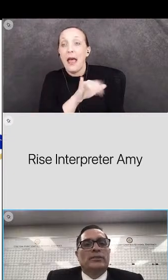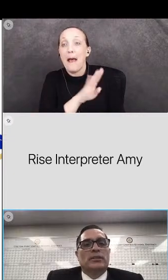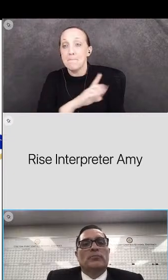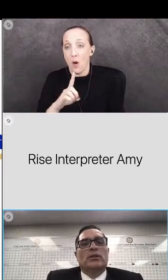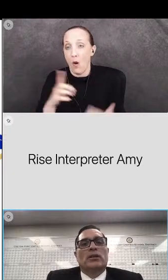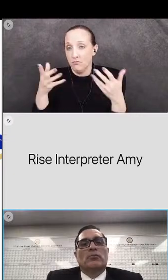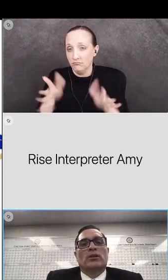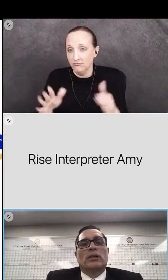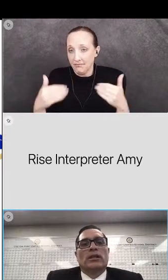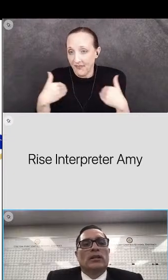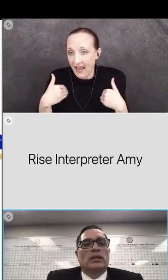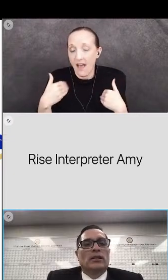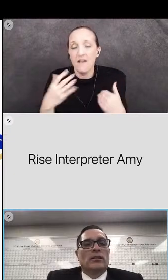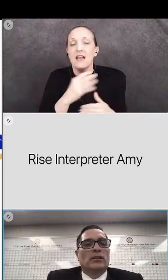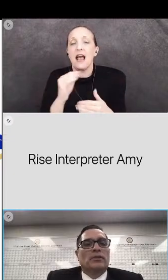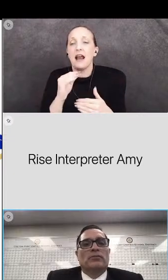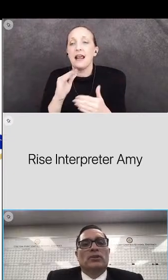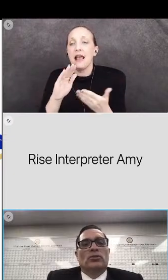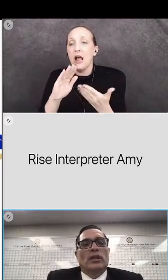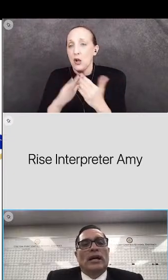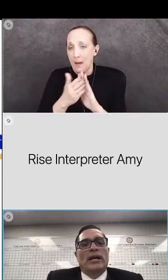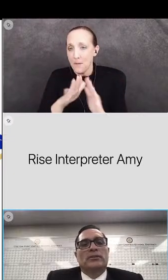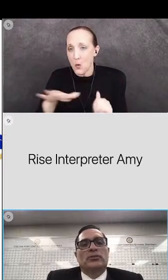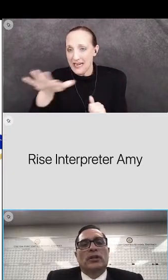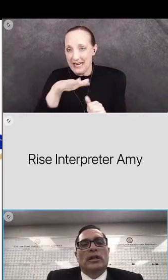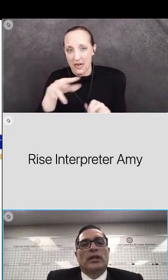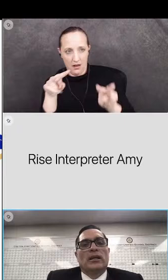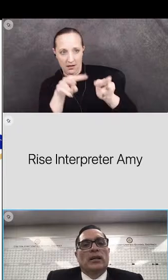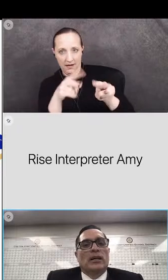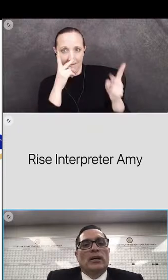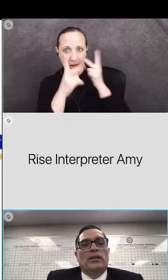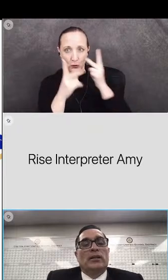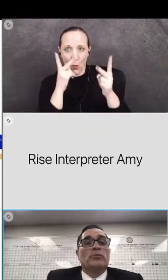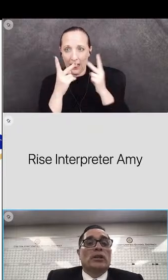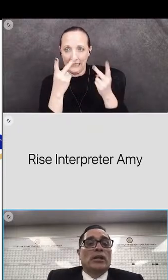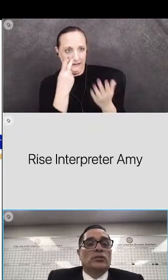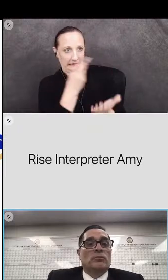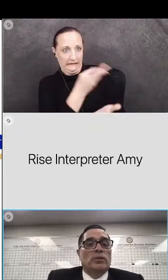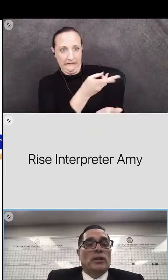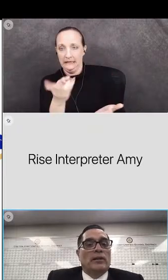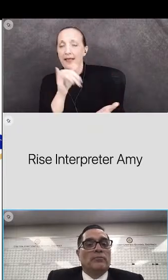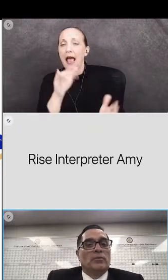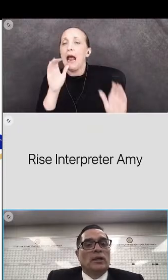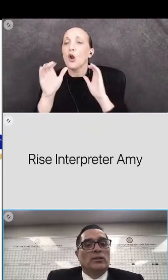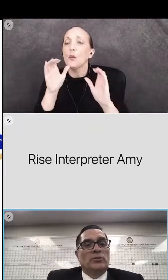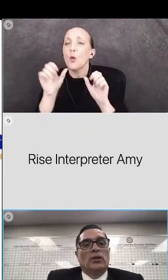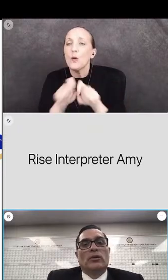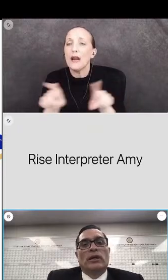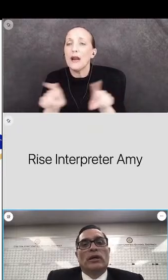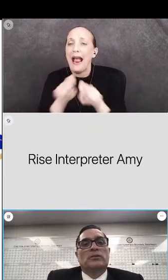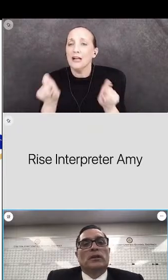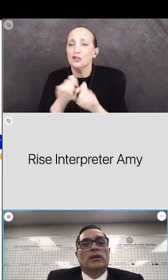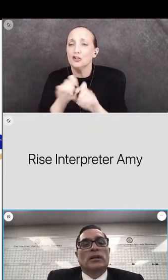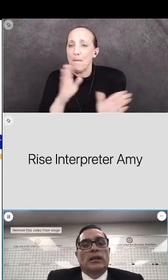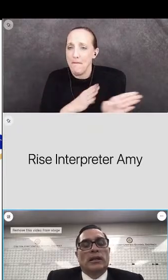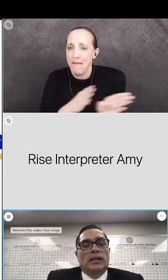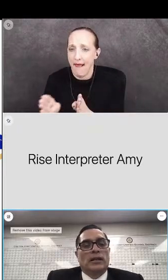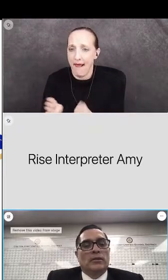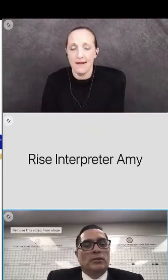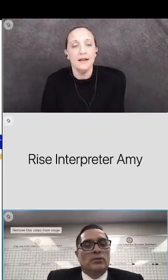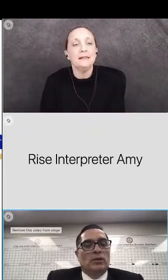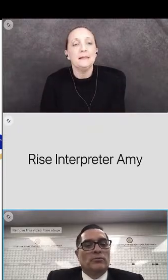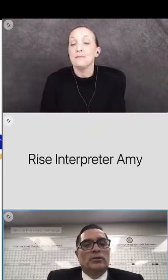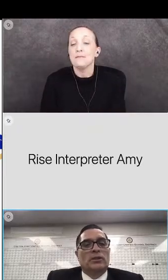board has and something the community can definitely visualize and see uh the communication plan and so as uh